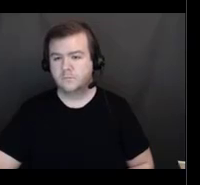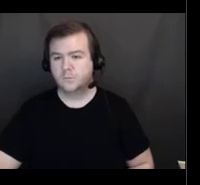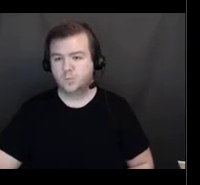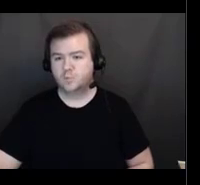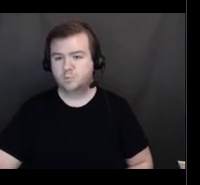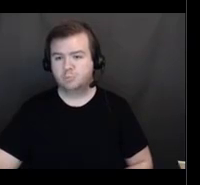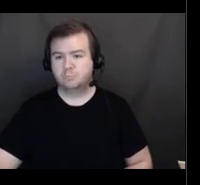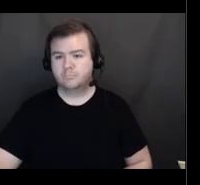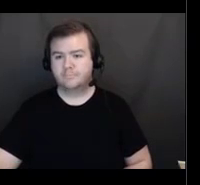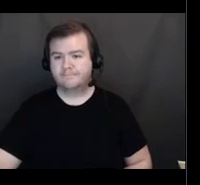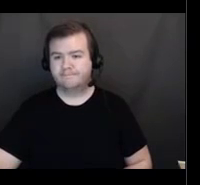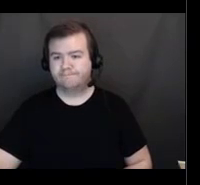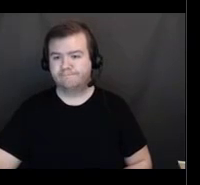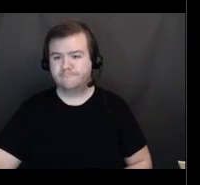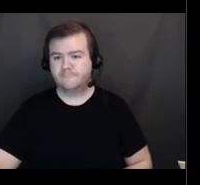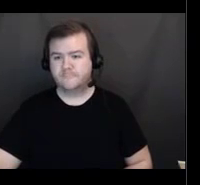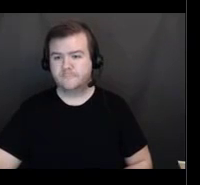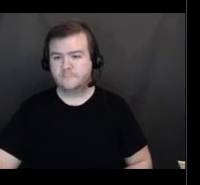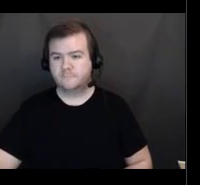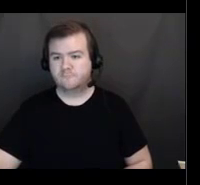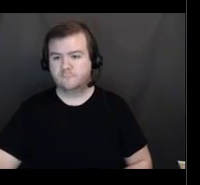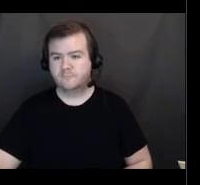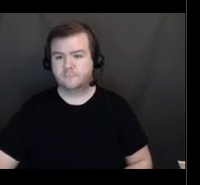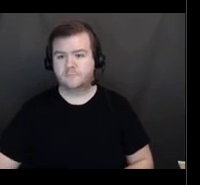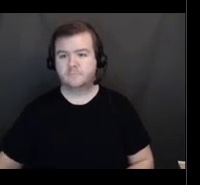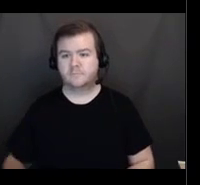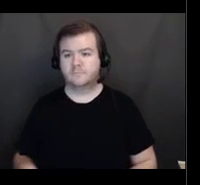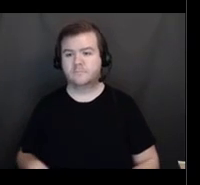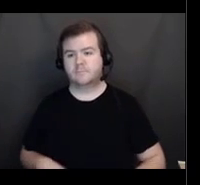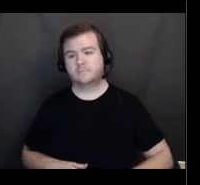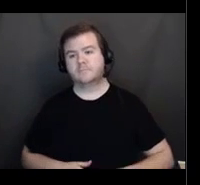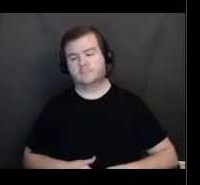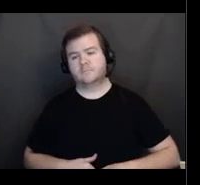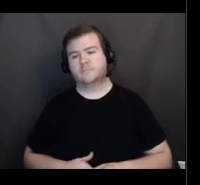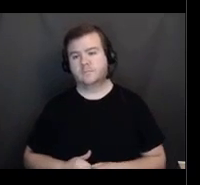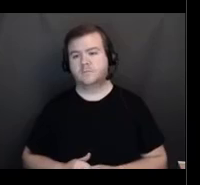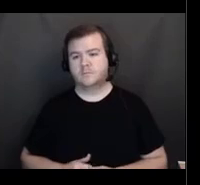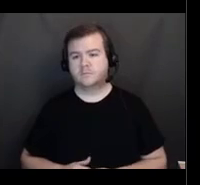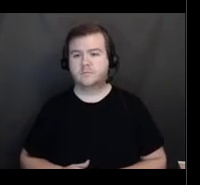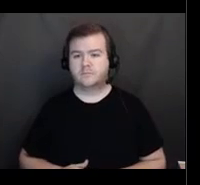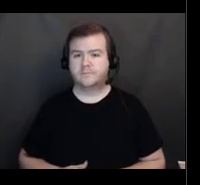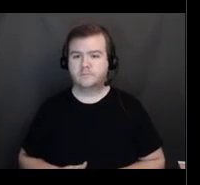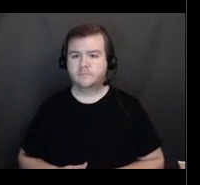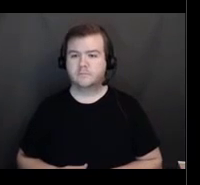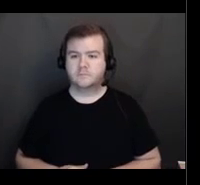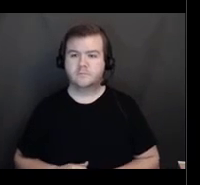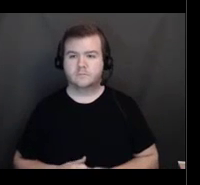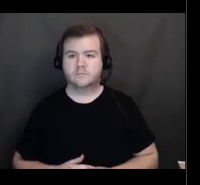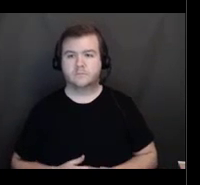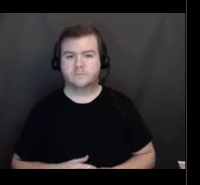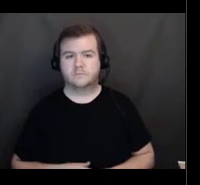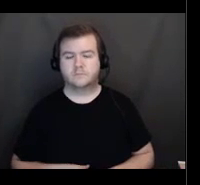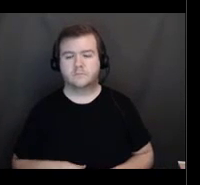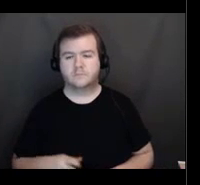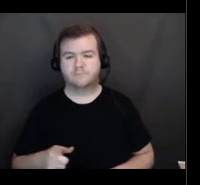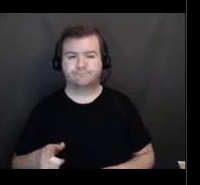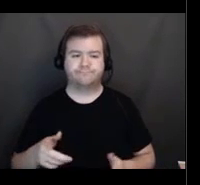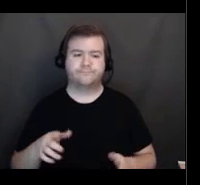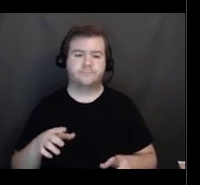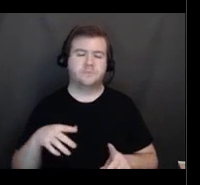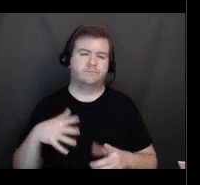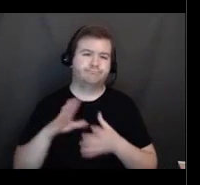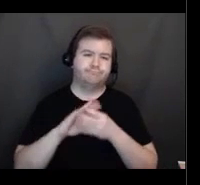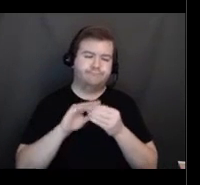in helping and volunteering in, in all the ways that you are in, in helping the folks in Connecticut